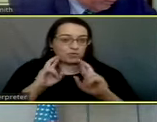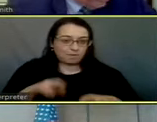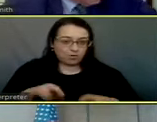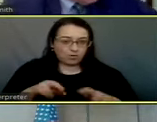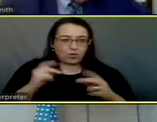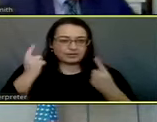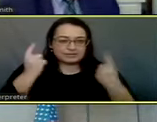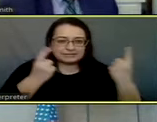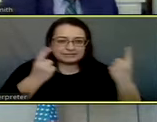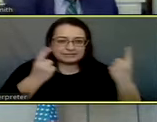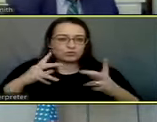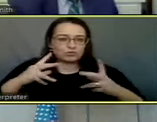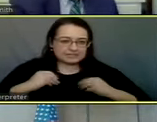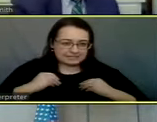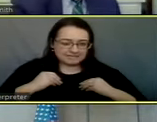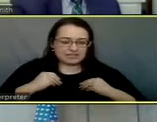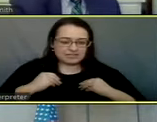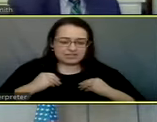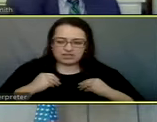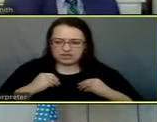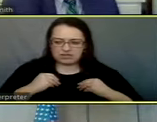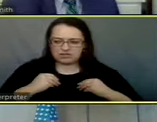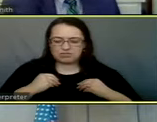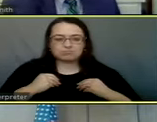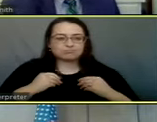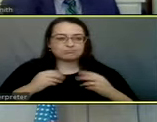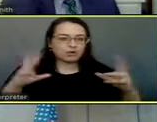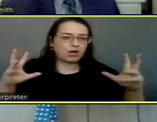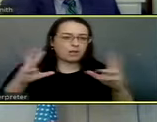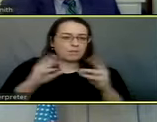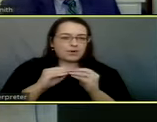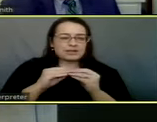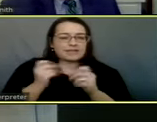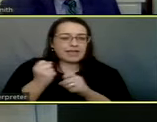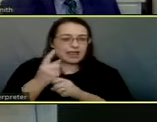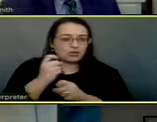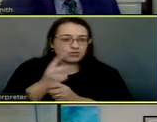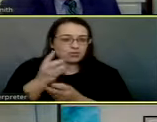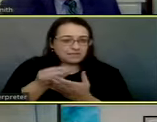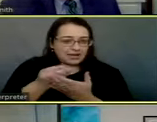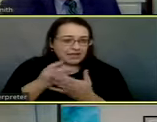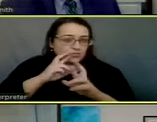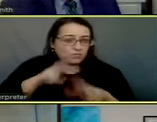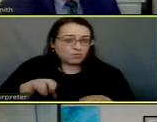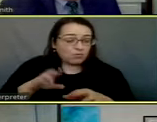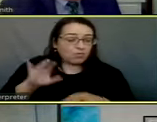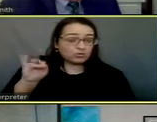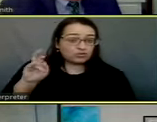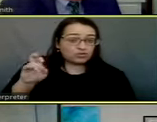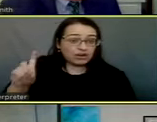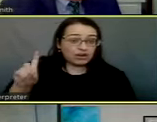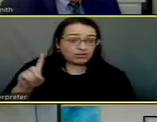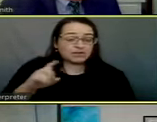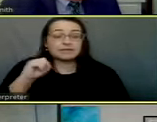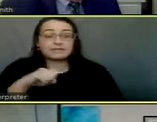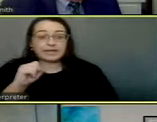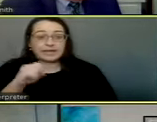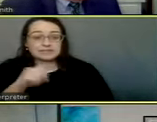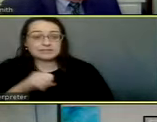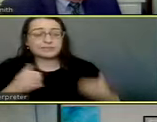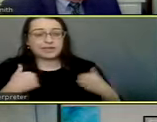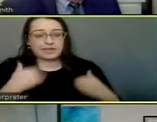considering the receiving and accepting of the comprehensive annual financial report. Mr. City Manager. Yes, ma'am. We had a